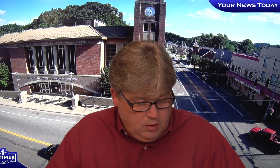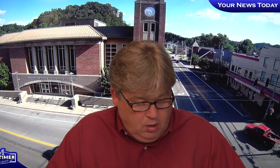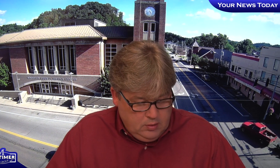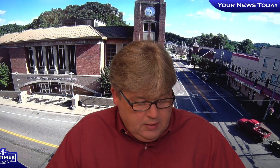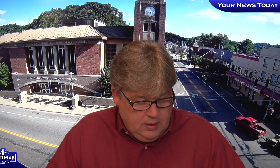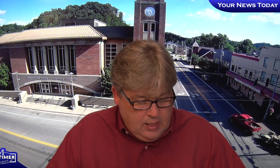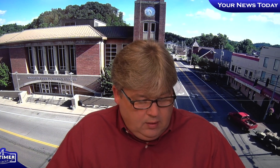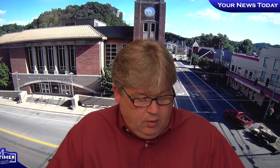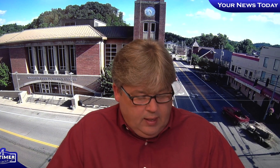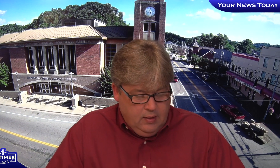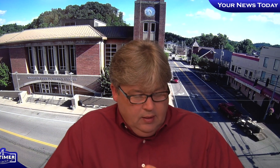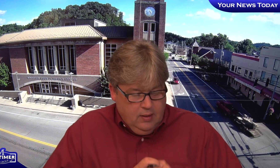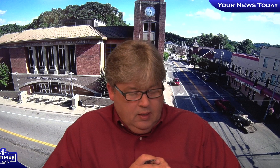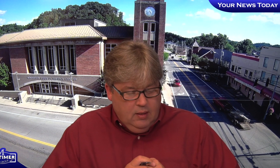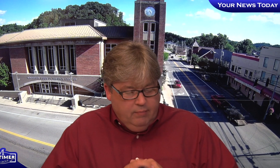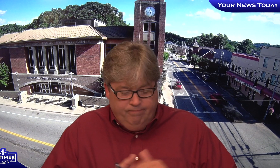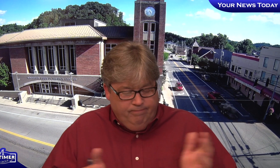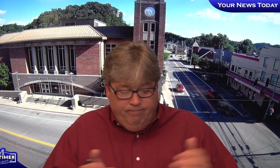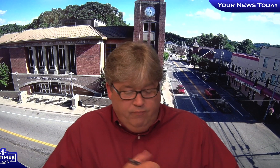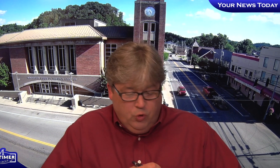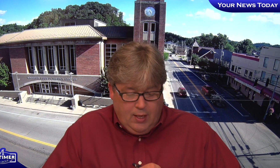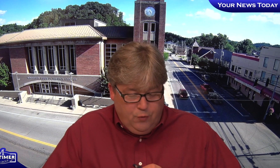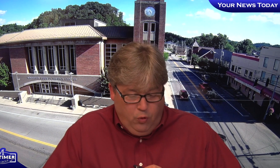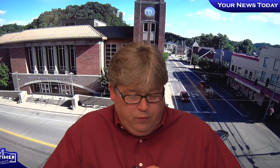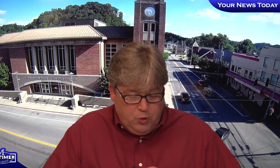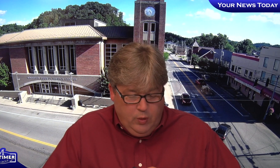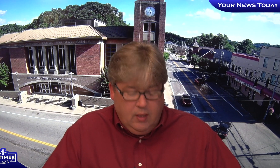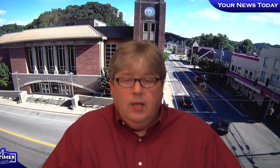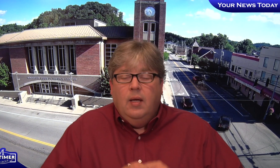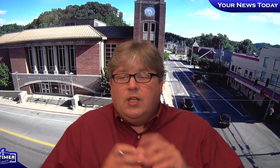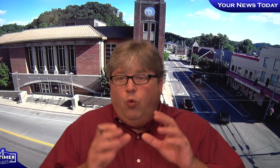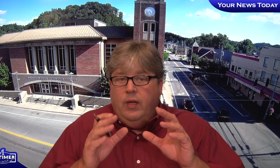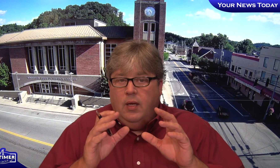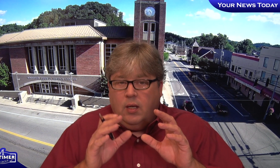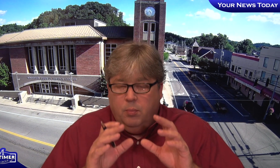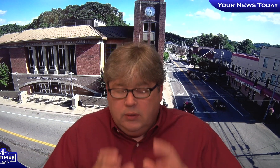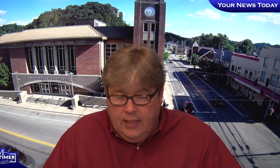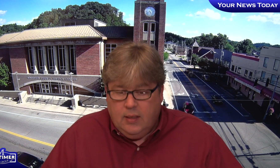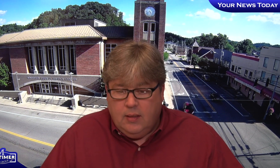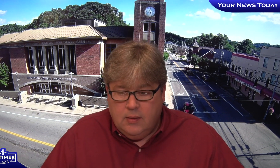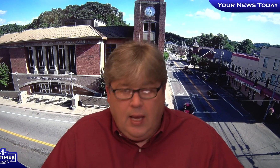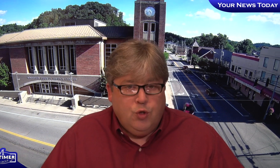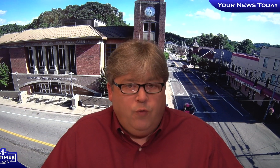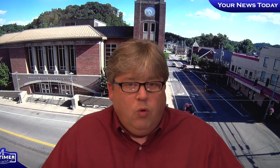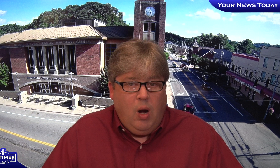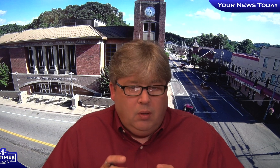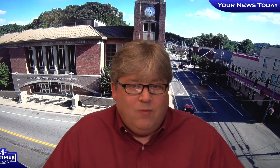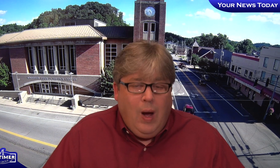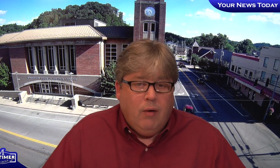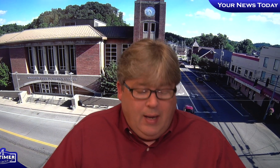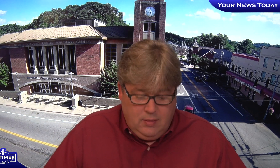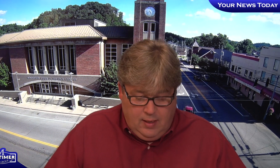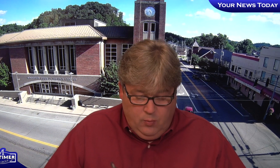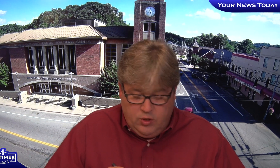and Arkansas, Tennessee at South Carolina. Um, full schedule for the first week as for the complete schedule for our